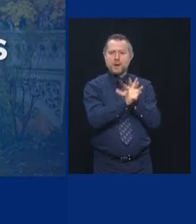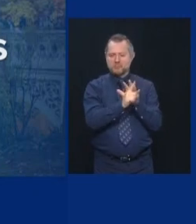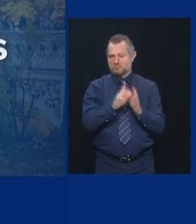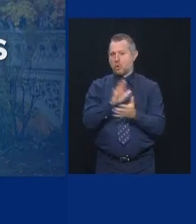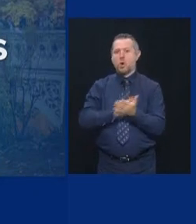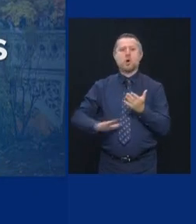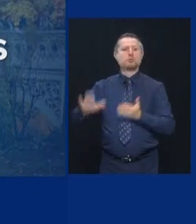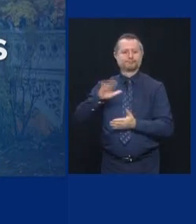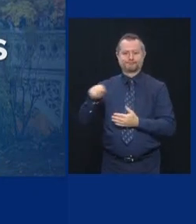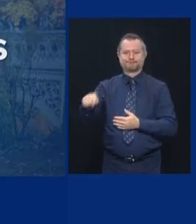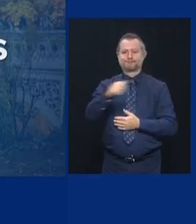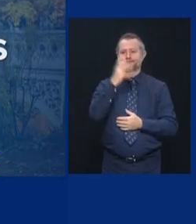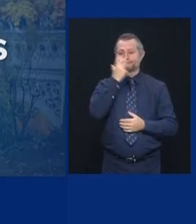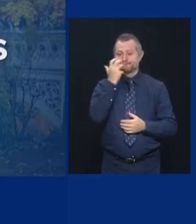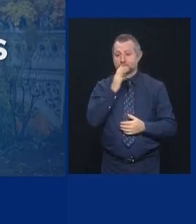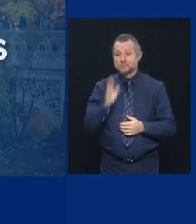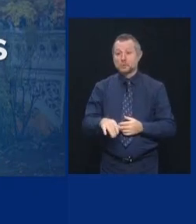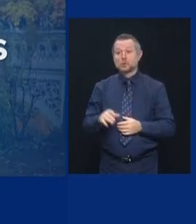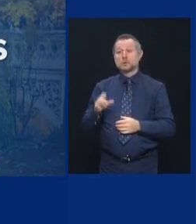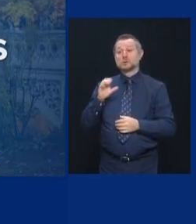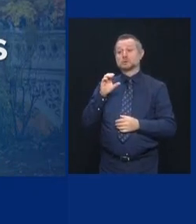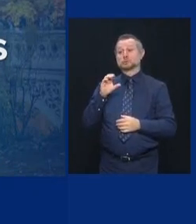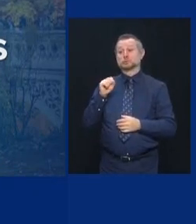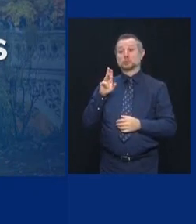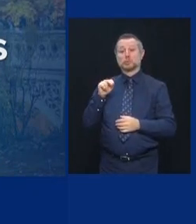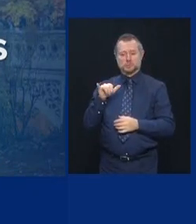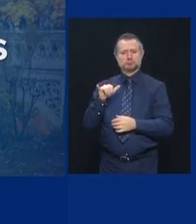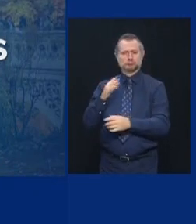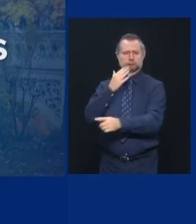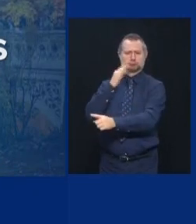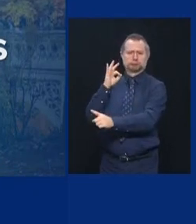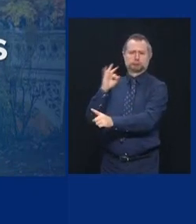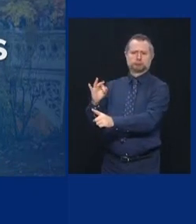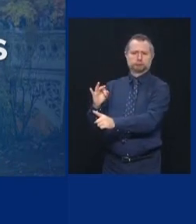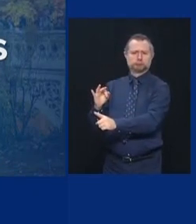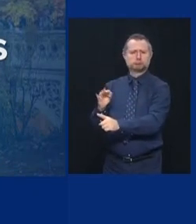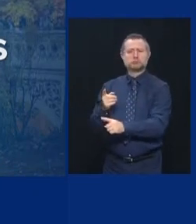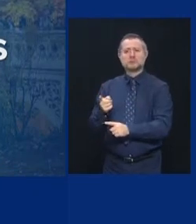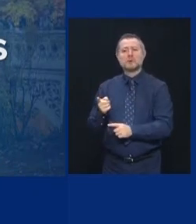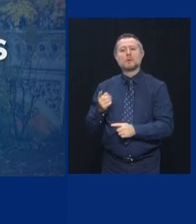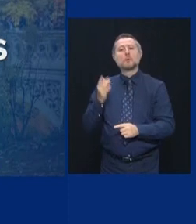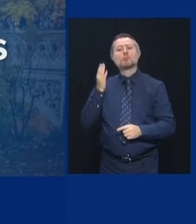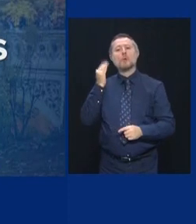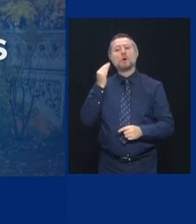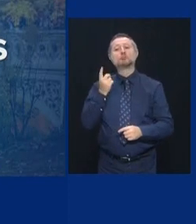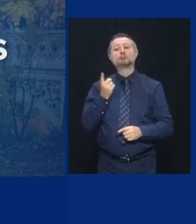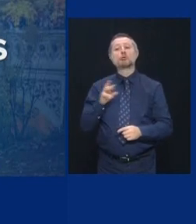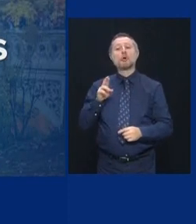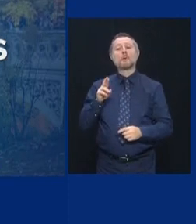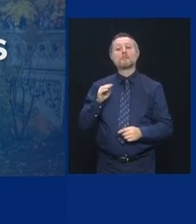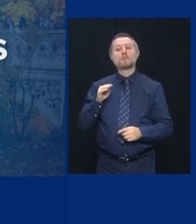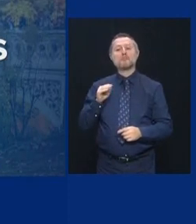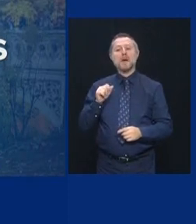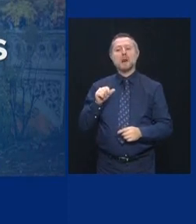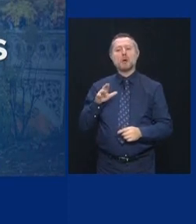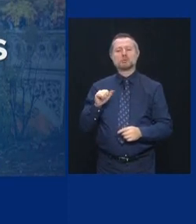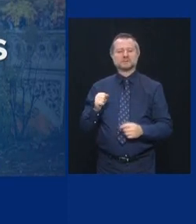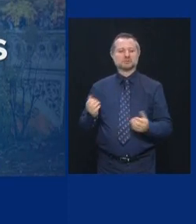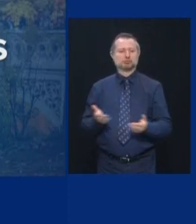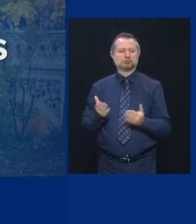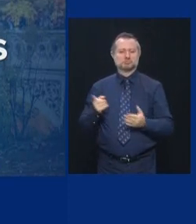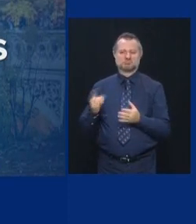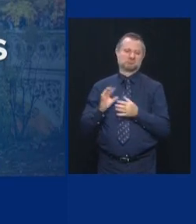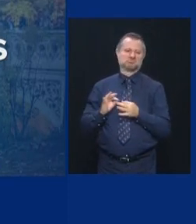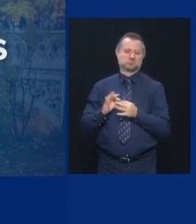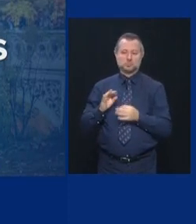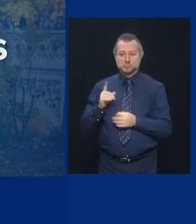SUNY's doing a great job. That's why Dr. Jim Malatras is here today. If SUNY was not doing a great job, Dr. Jim